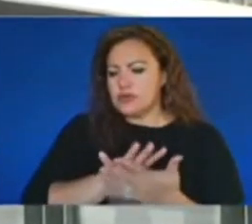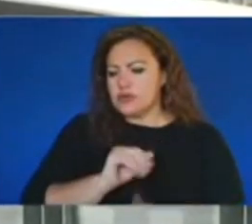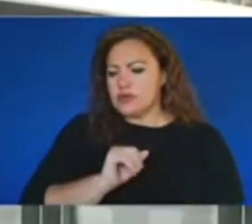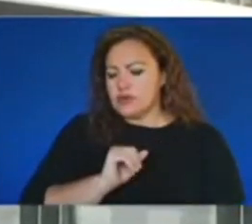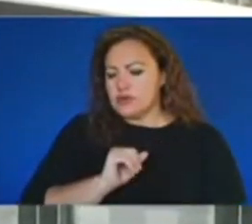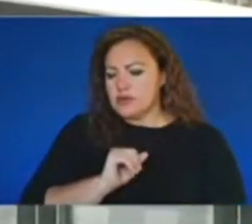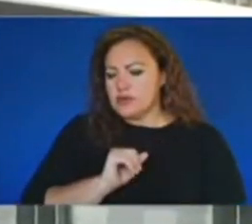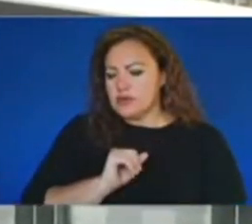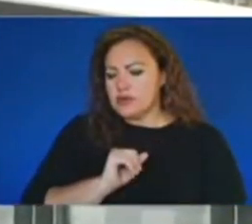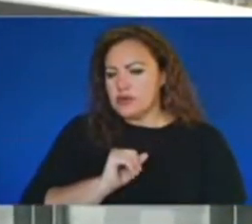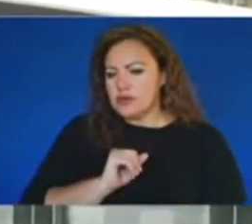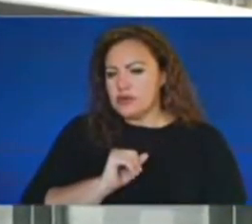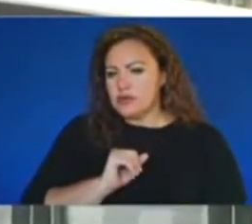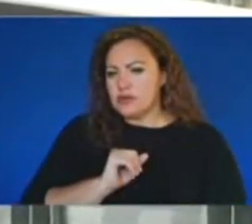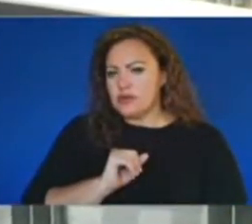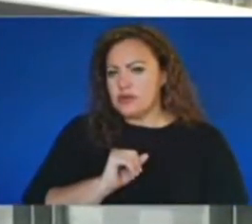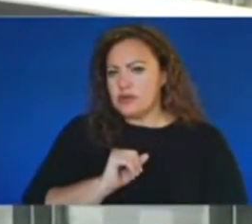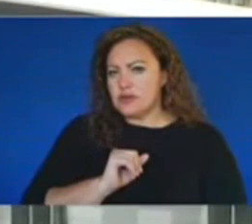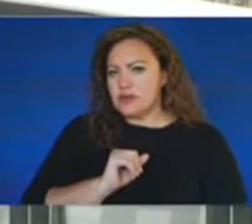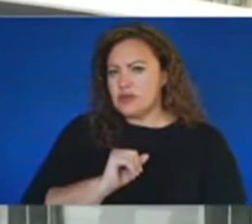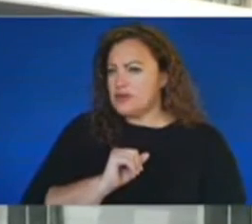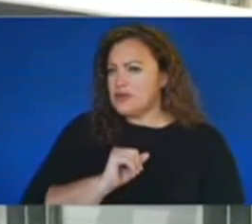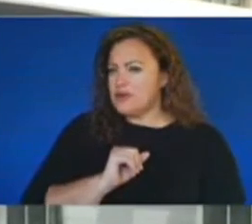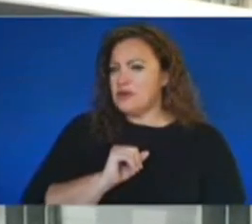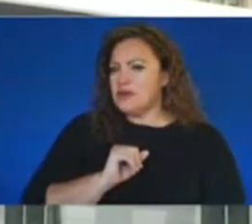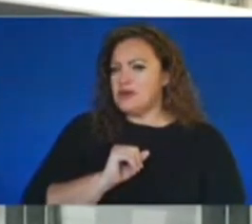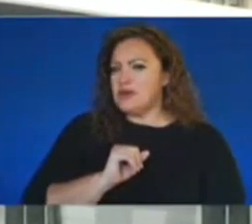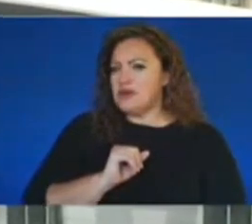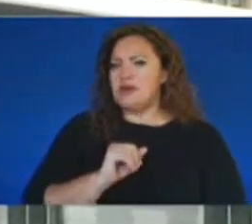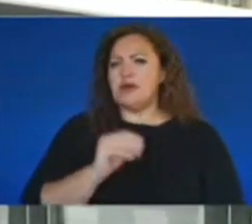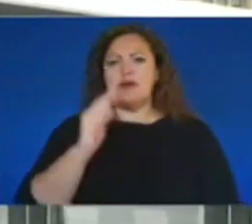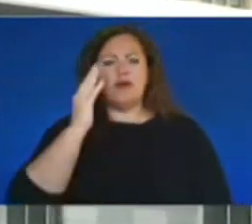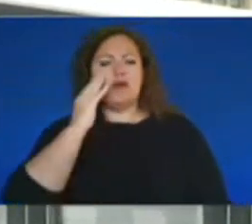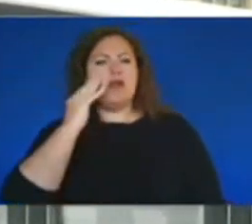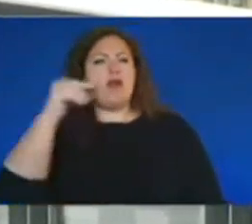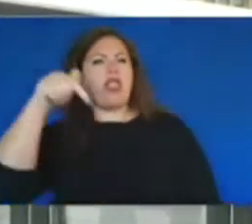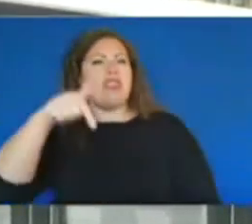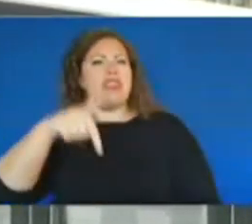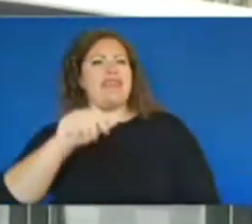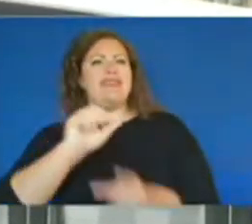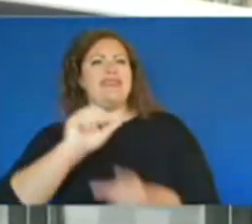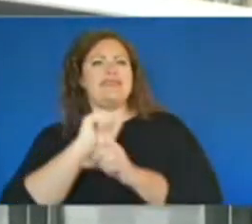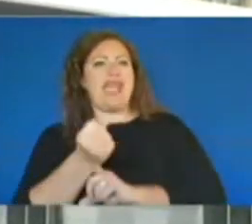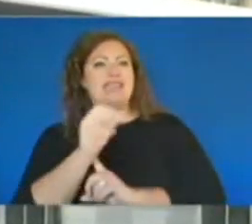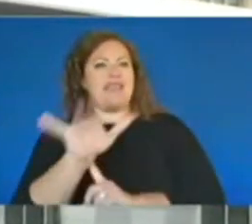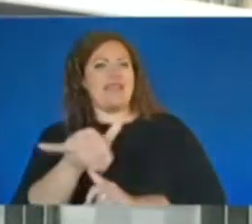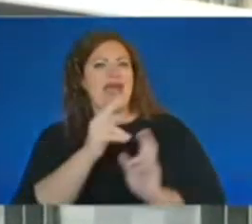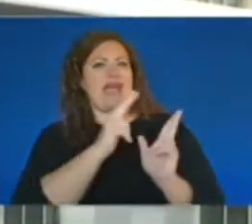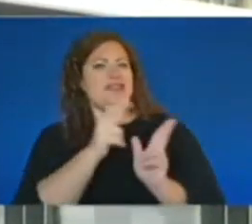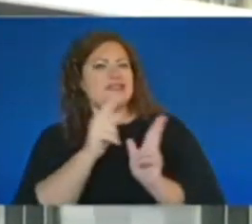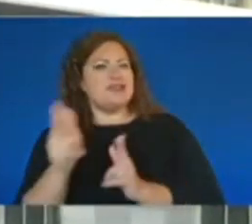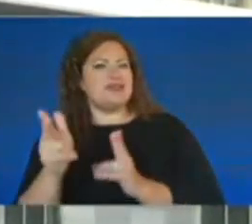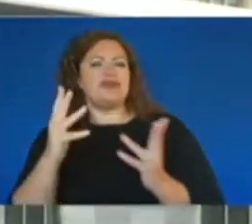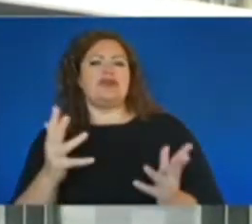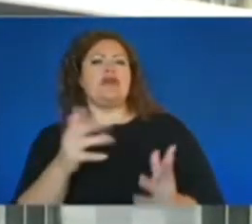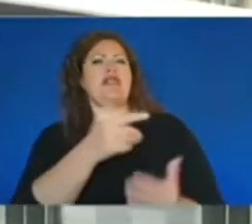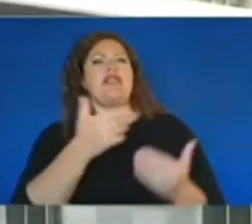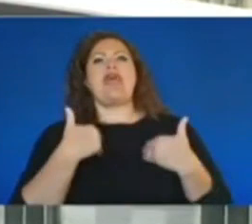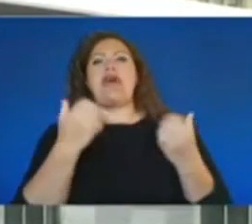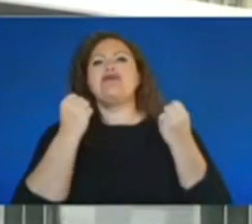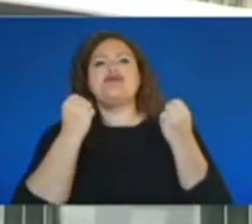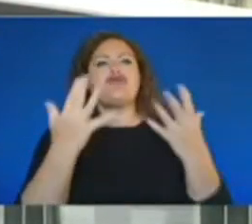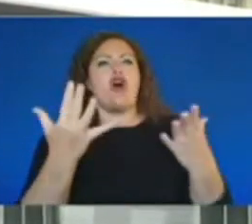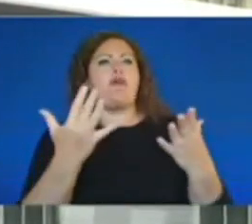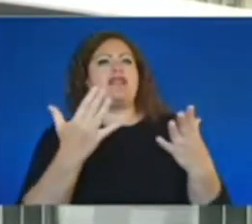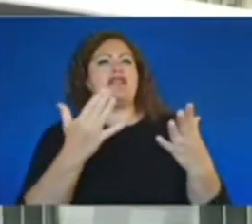that makes it so difficult to solve it? You know, I think it's a couple of things. Number one, there are so many people, and there's so many moving parts, is that it takes